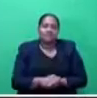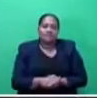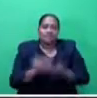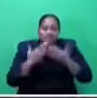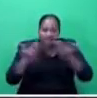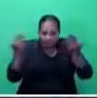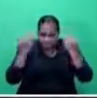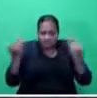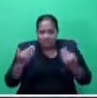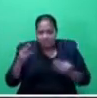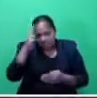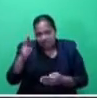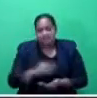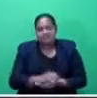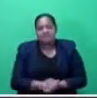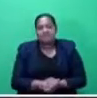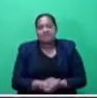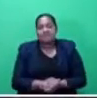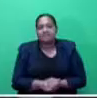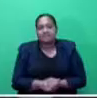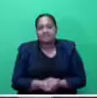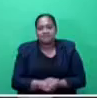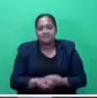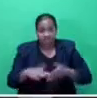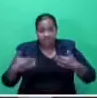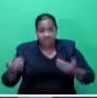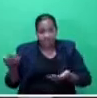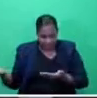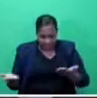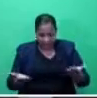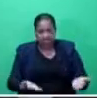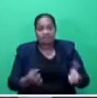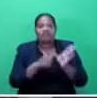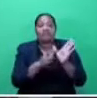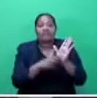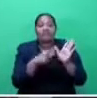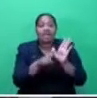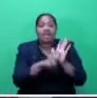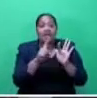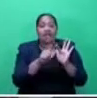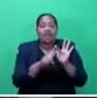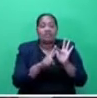Thank you, Honourable Minister. I give the floor to the Honourable Honourable Charlie. You have the floor, sir.